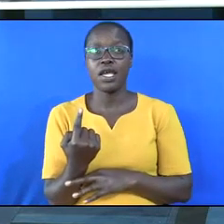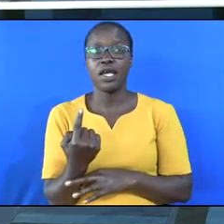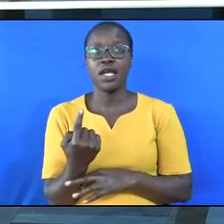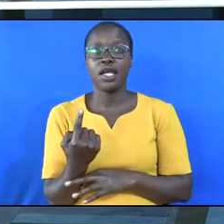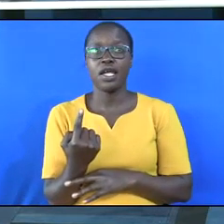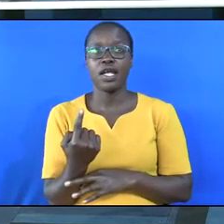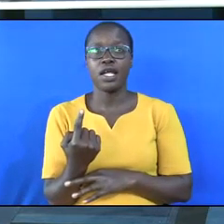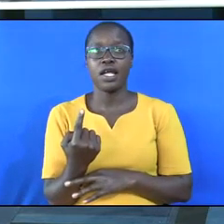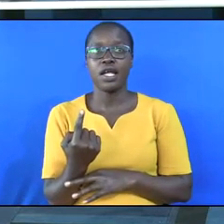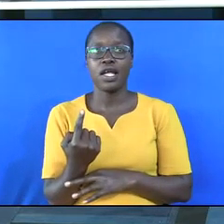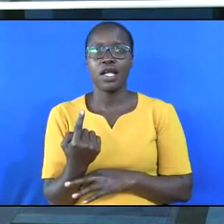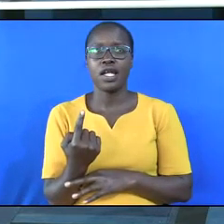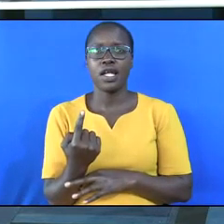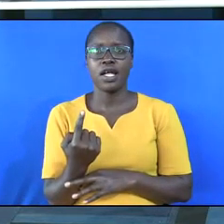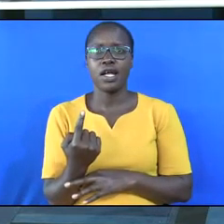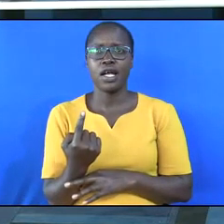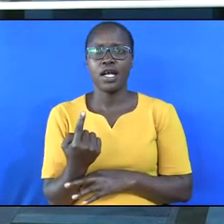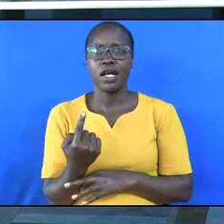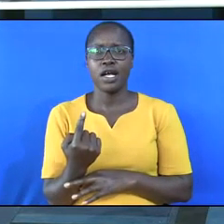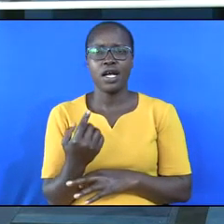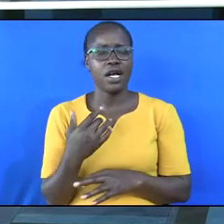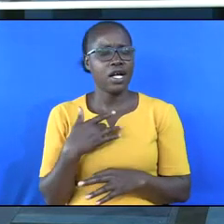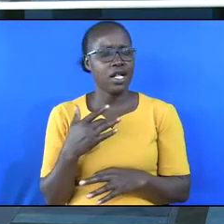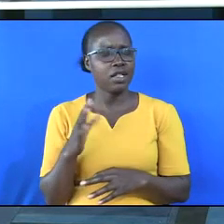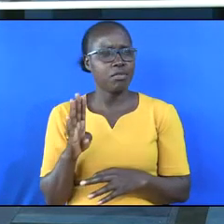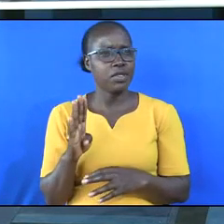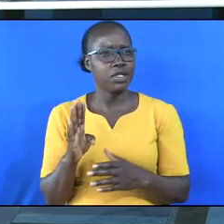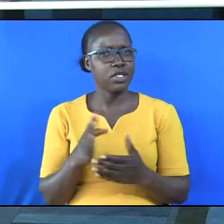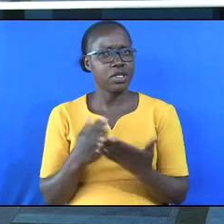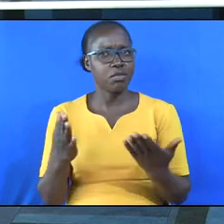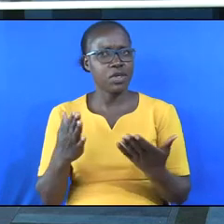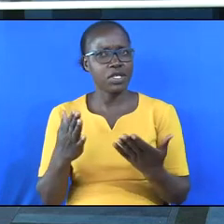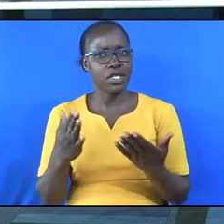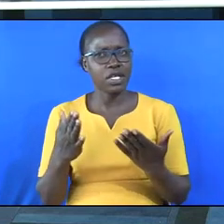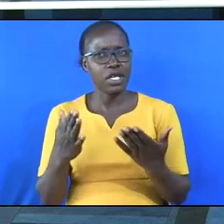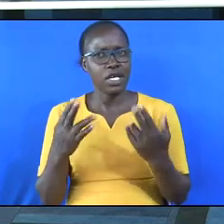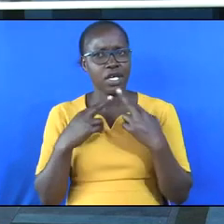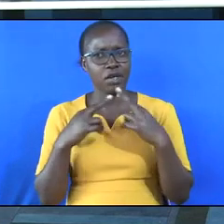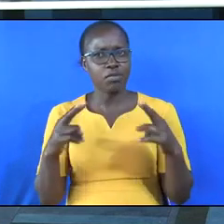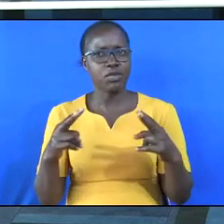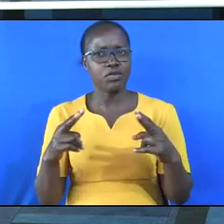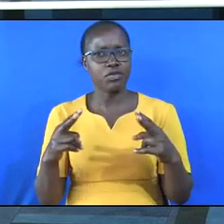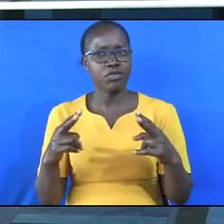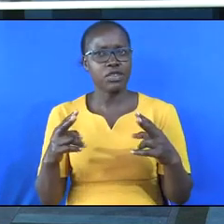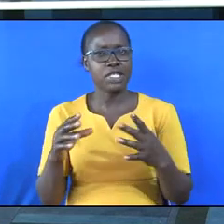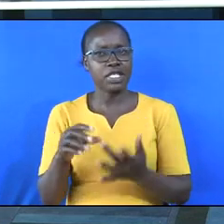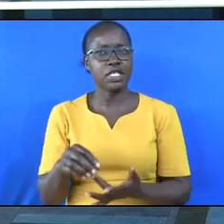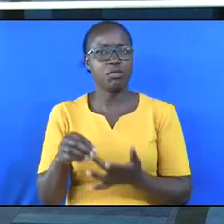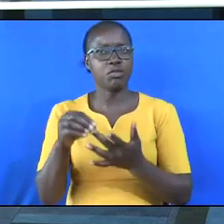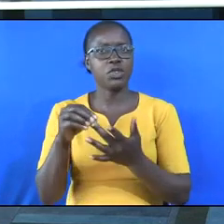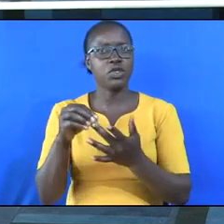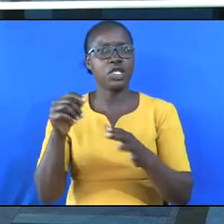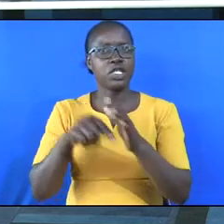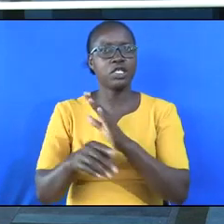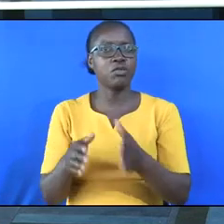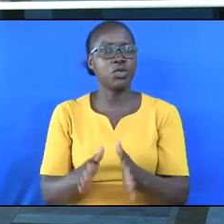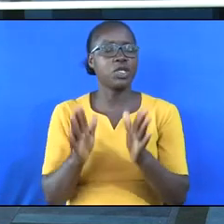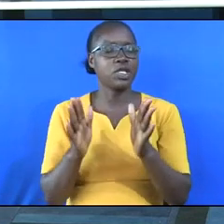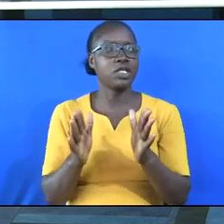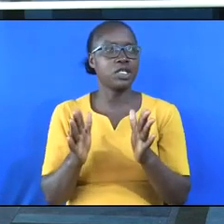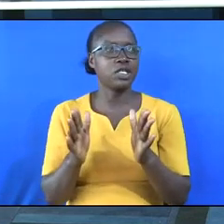be a Paulinean theologian since I find the epistles of Paul speaking to me in a very special and deep way. Thirdly,